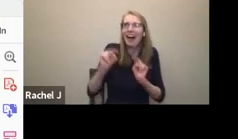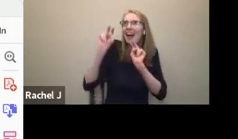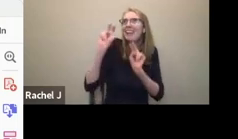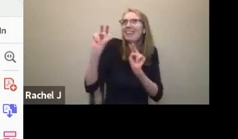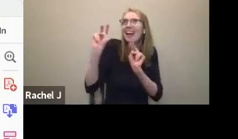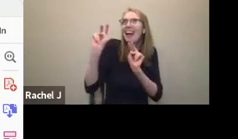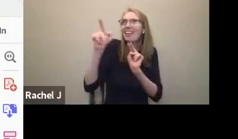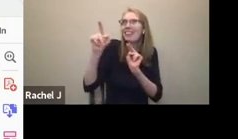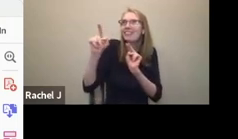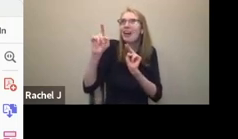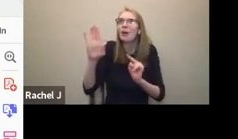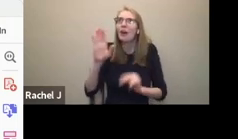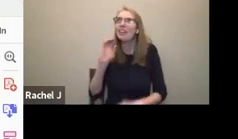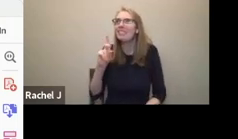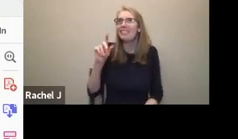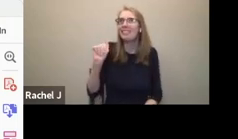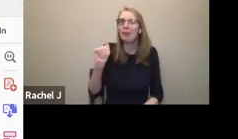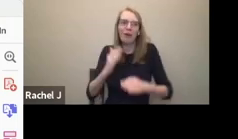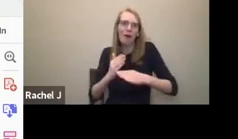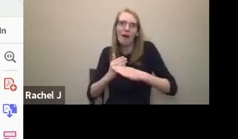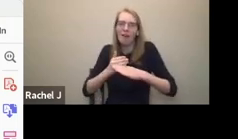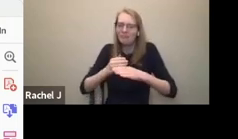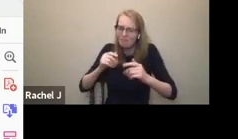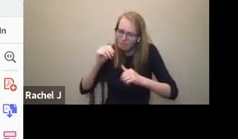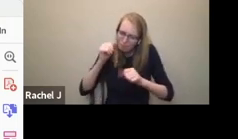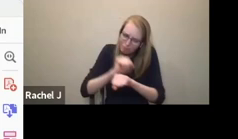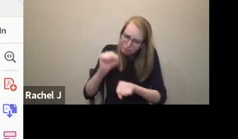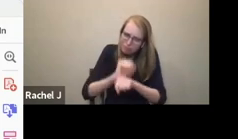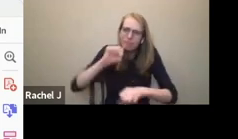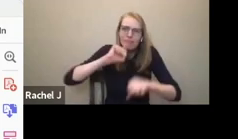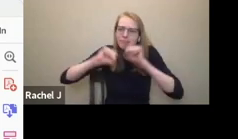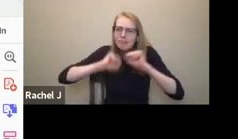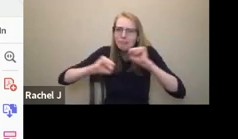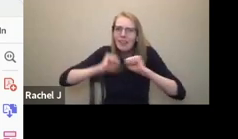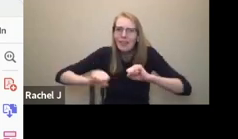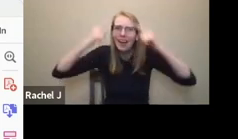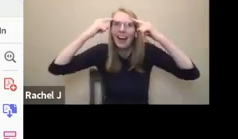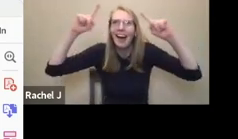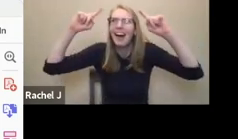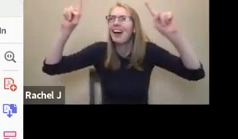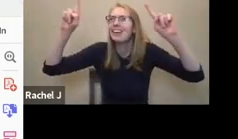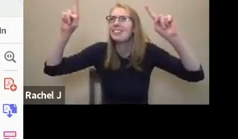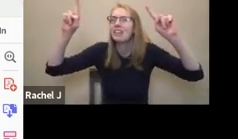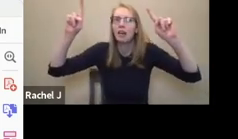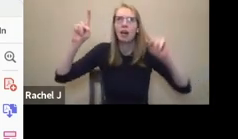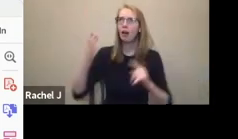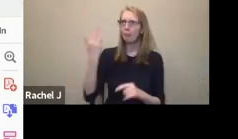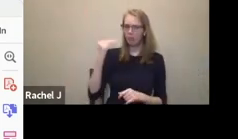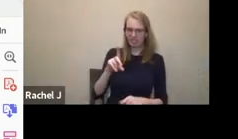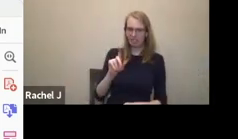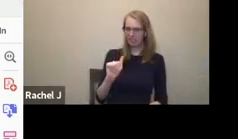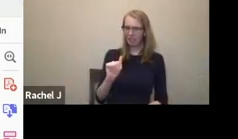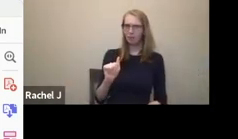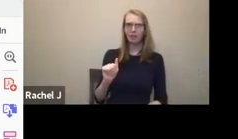when he became disabled. We only celebrated Rick Hansen when he was celebrated for overcoming his disability. Look at all the things he can